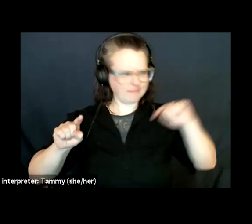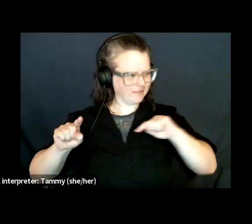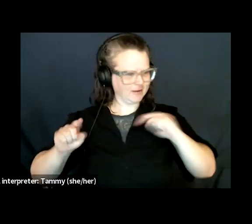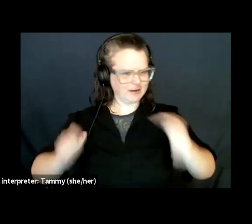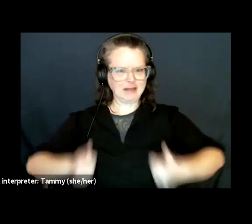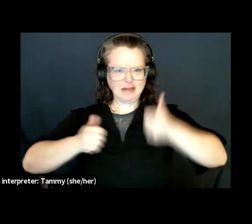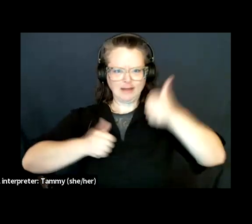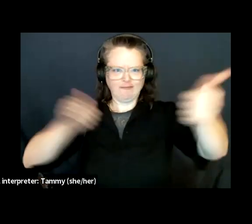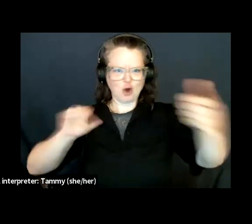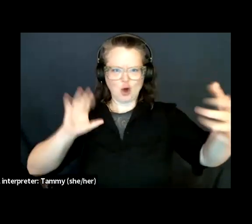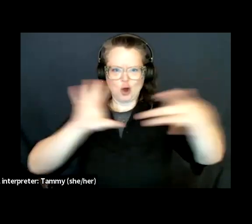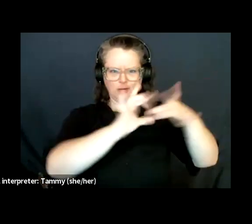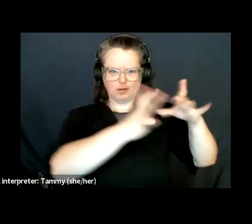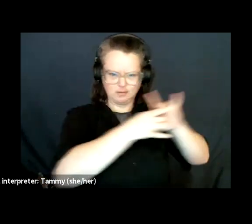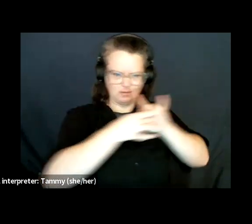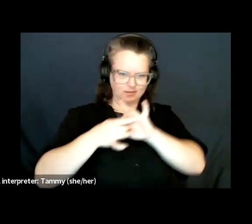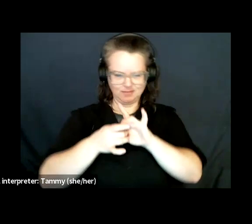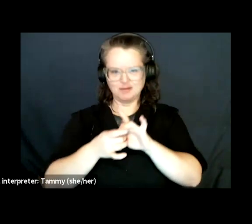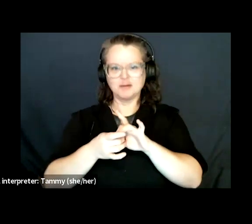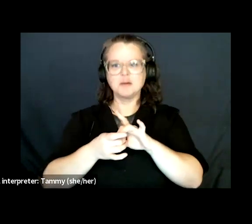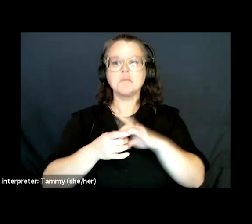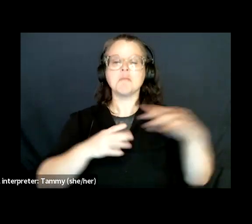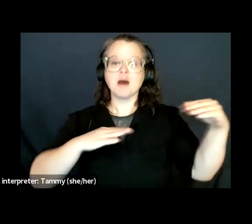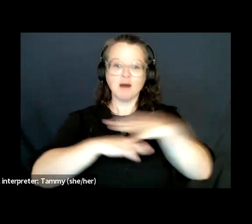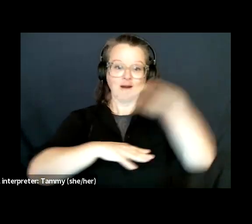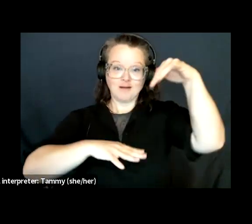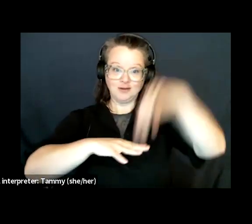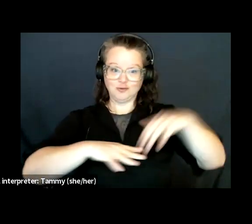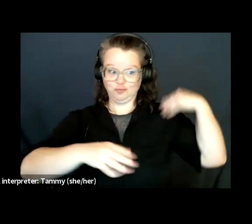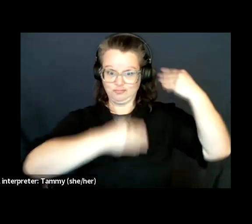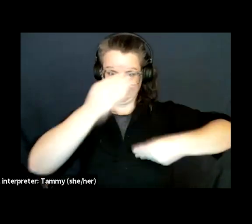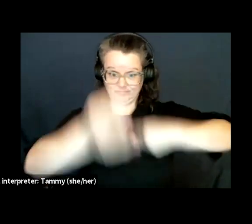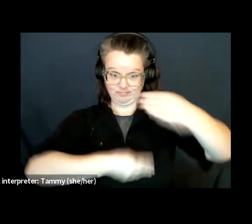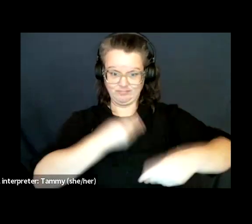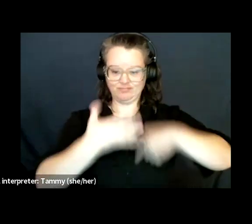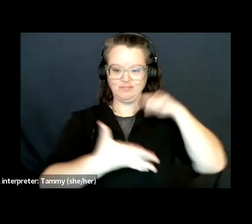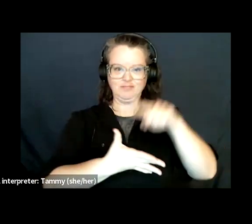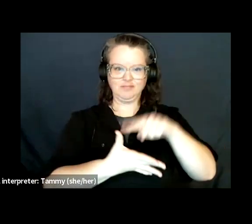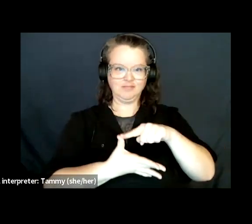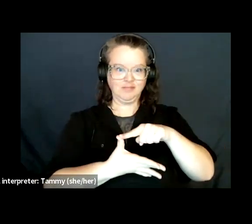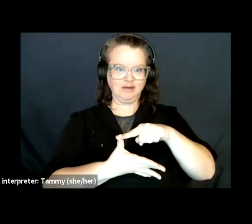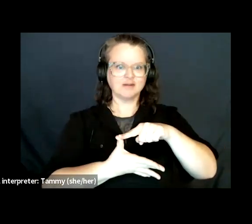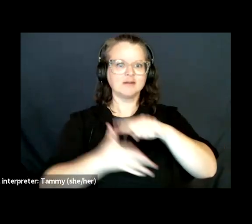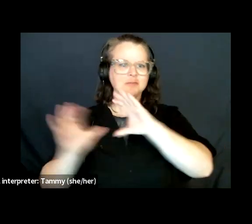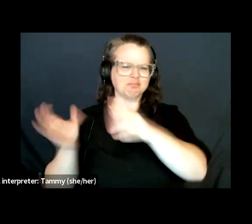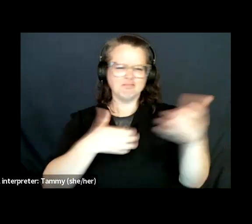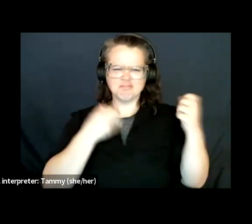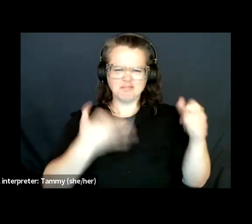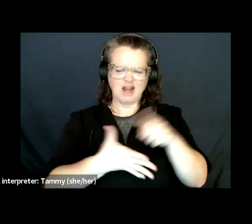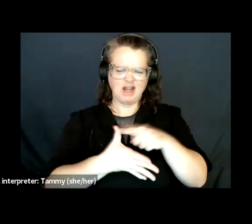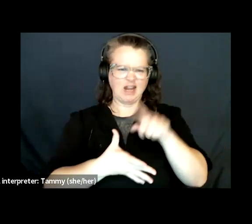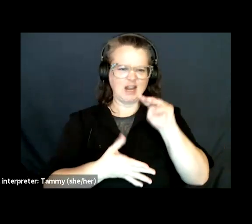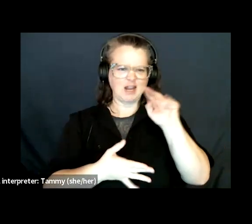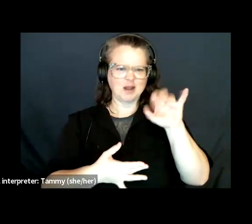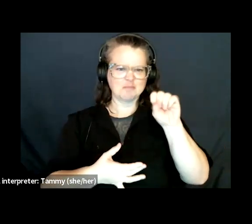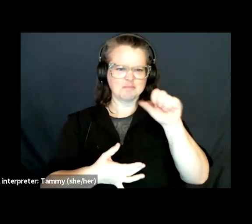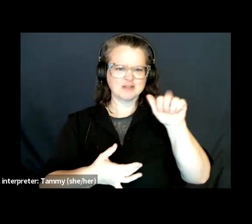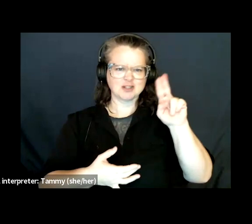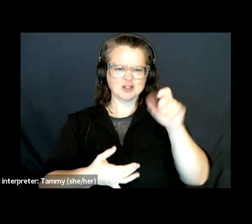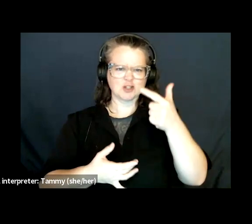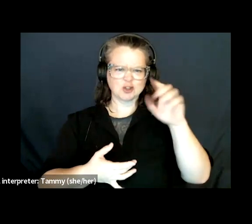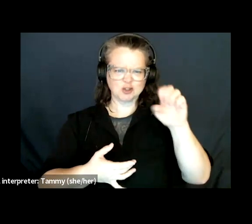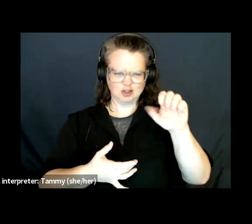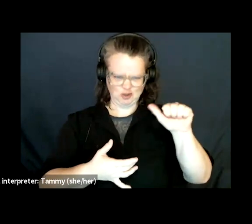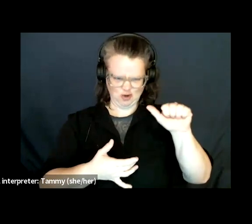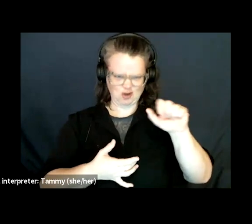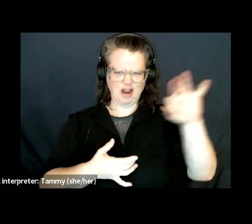of the Mississaugas of the Credit, the Anishinaabek, the